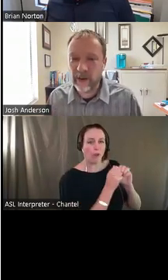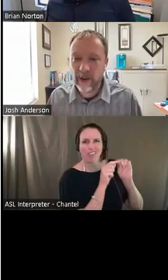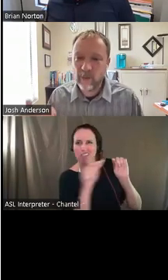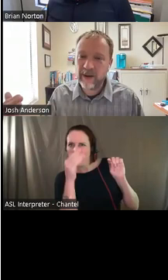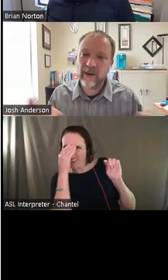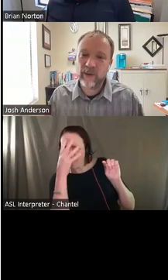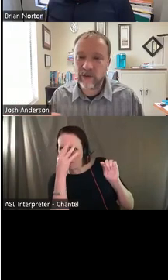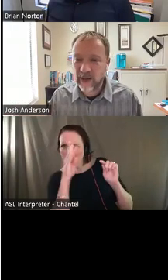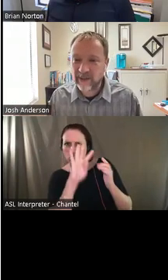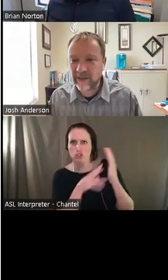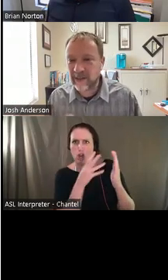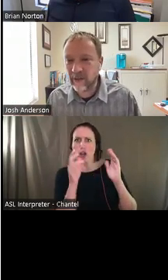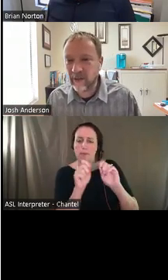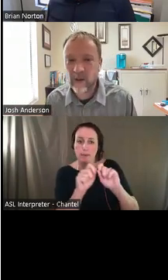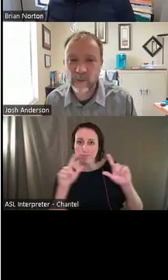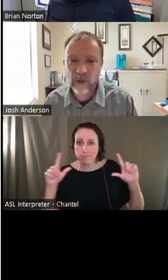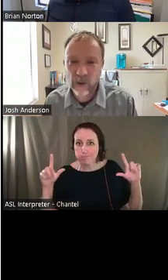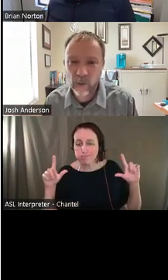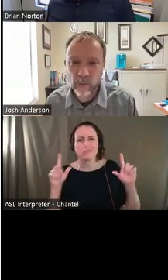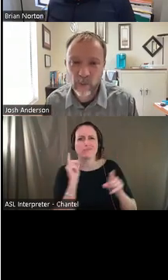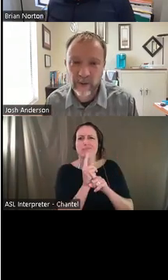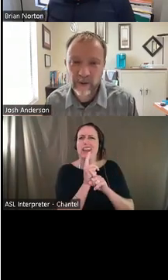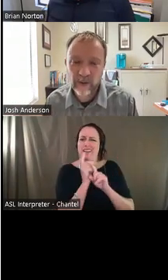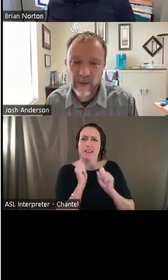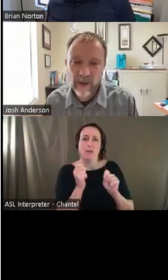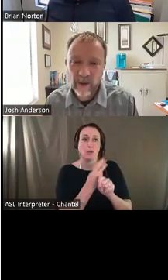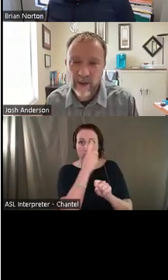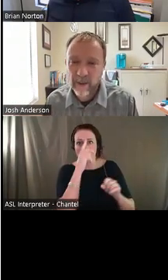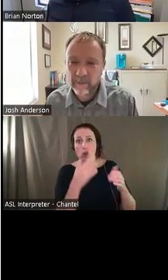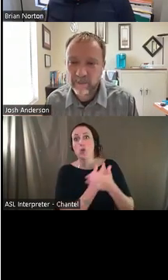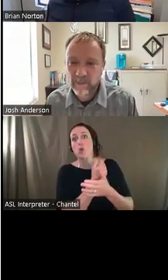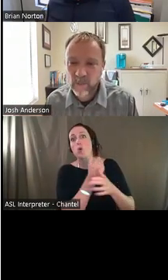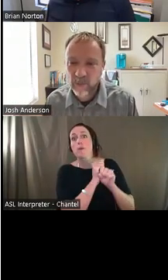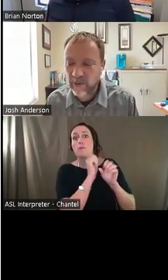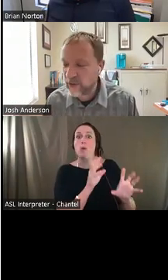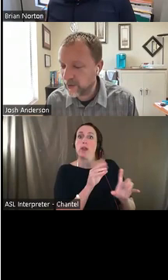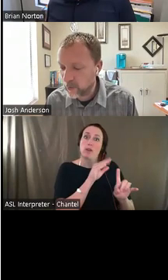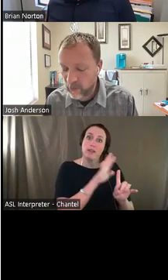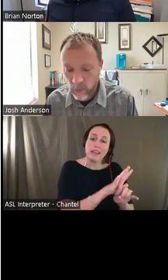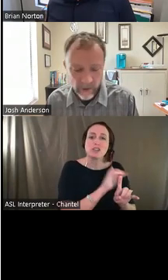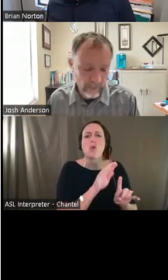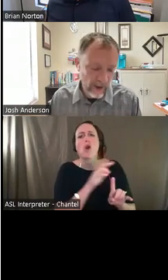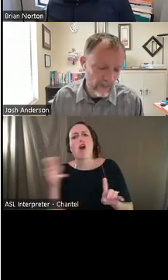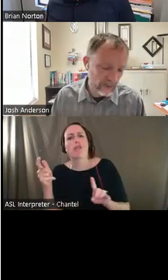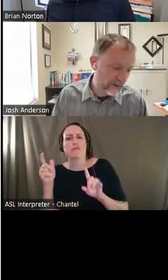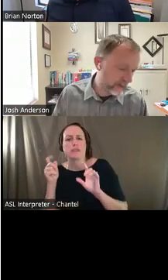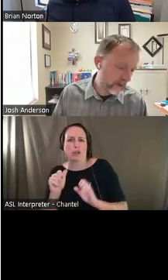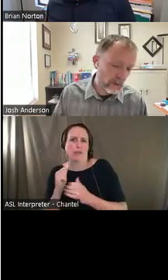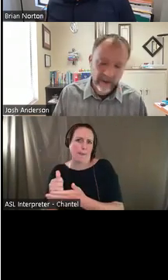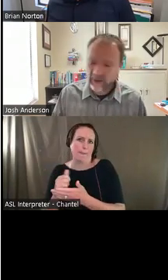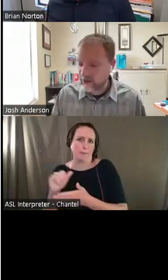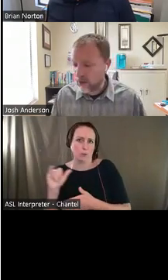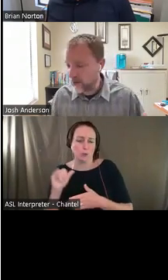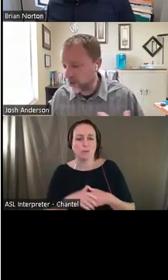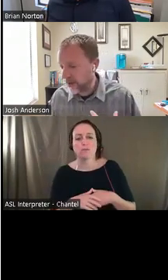employee and made different sizes and even to help train new employees. Um, something I've seen in there before, Brian mentioned up,